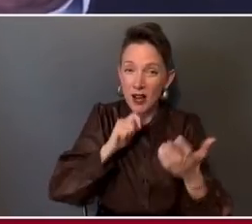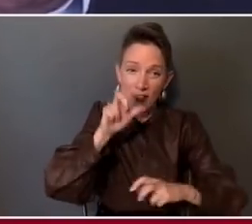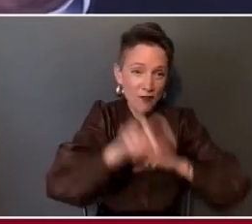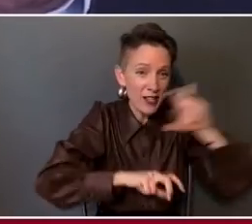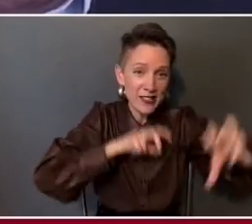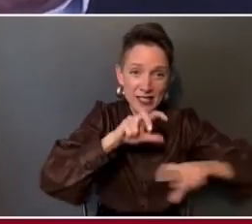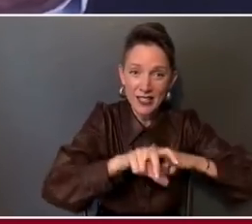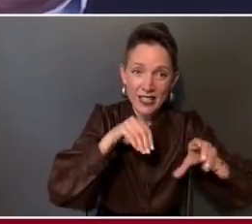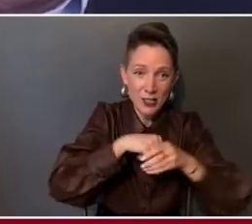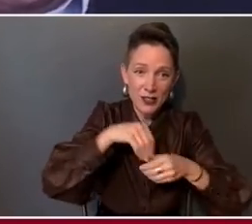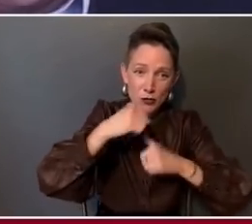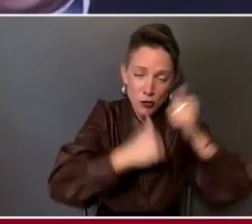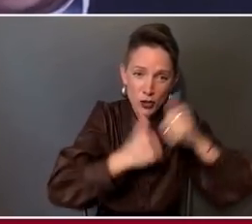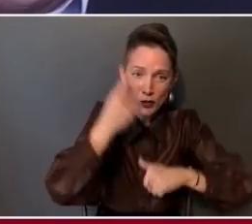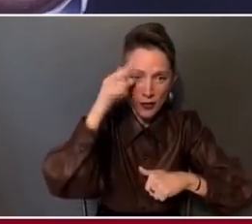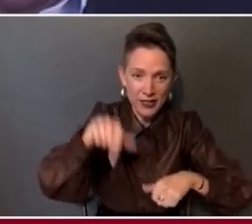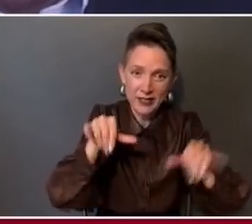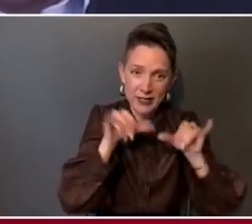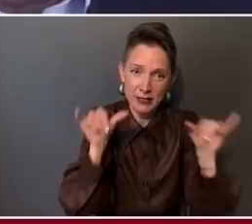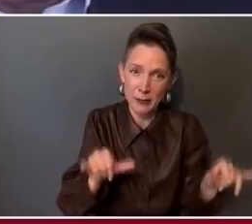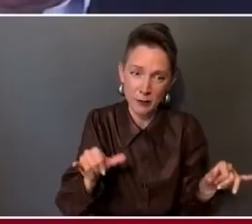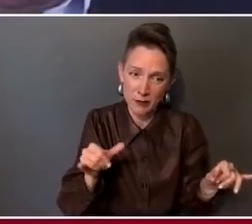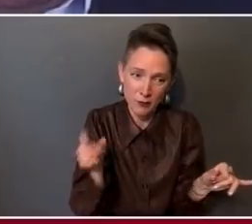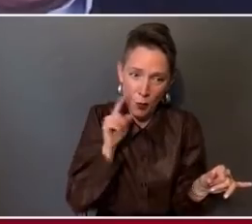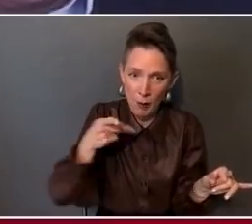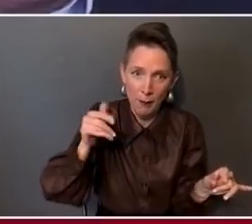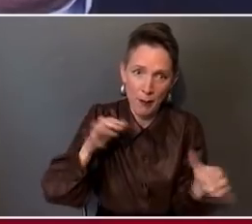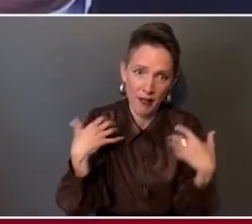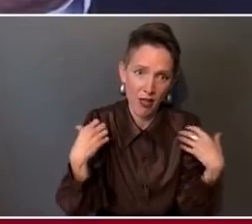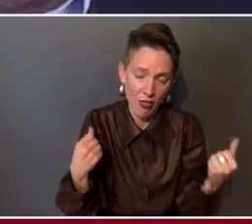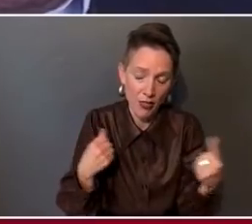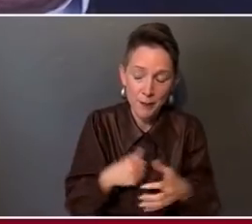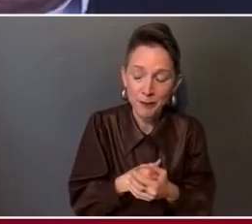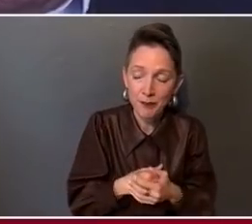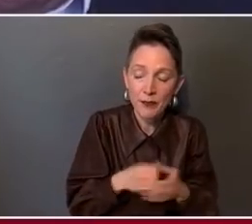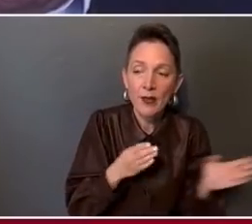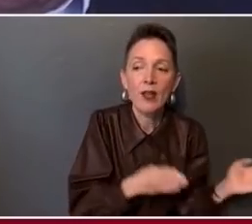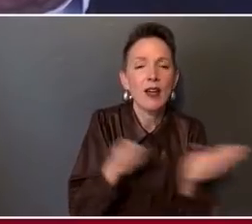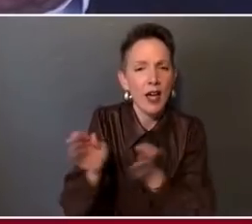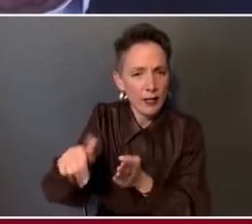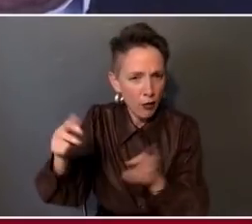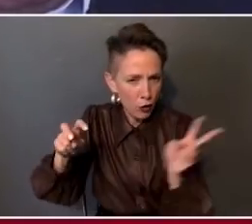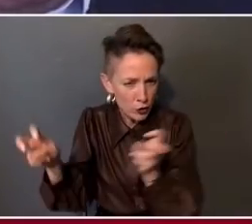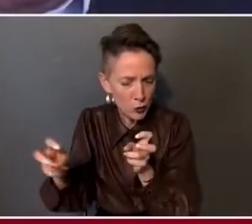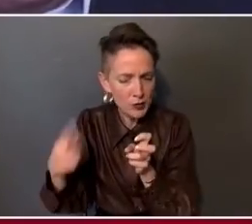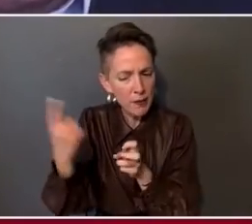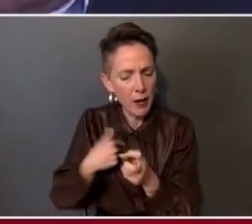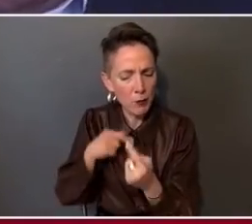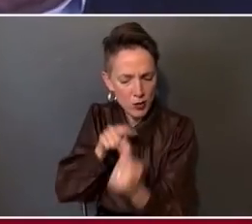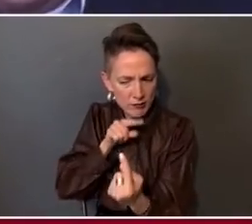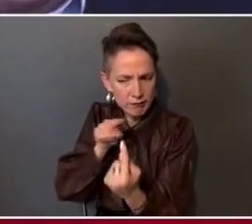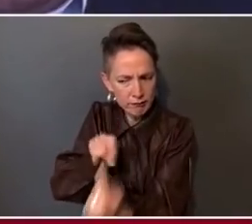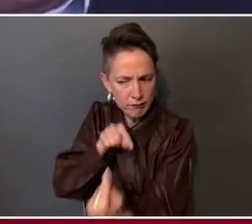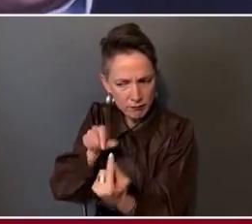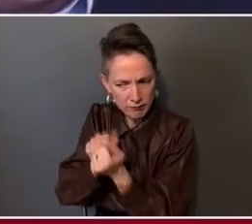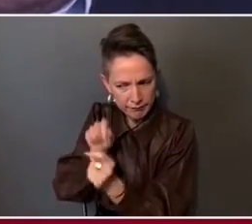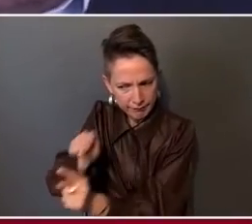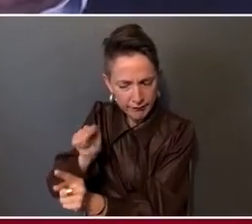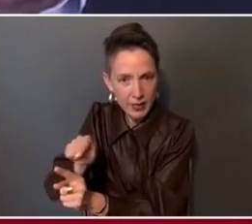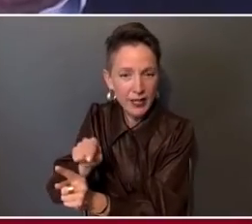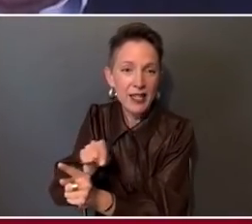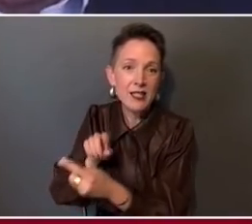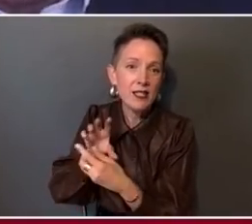something that is totally foreign to me and something that I am wrestling with because it involves very, very personal